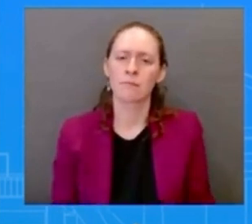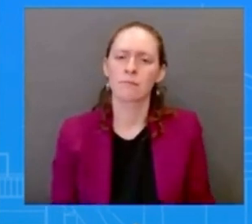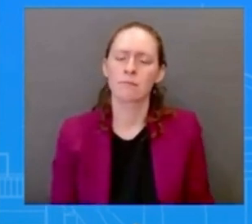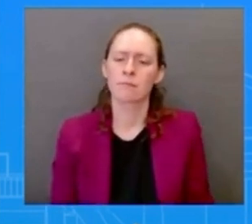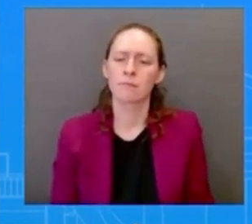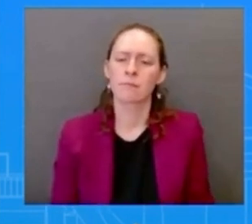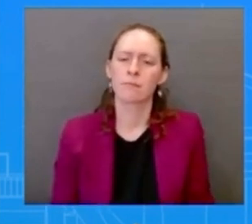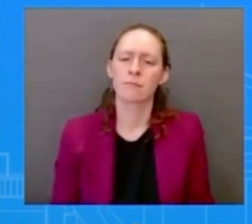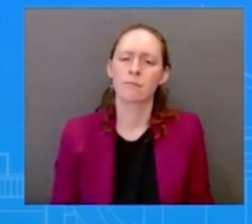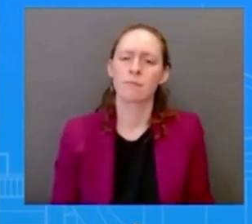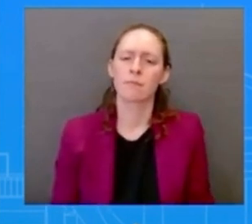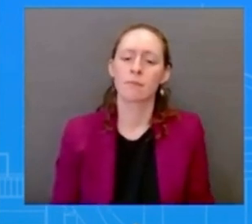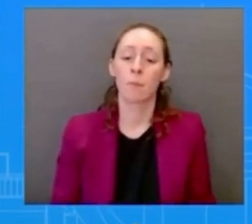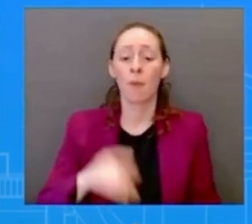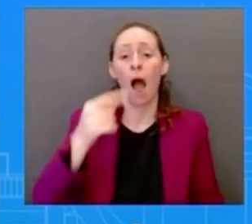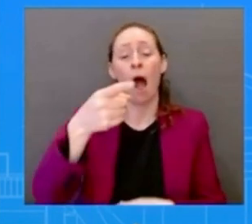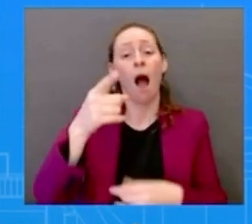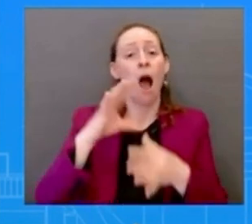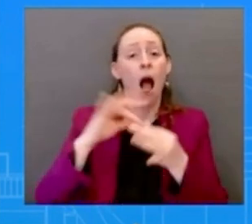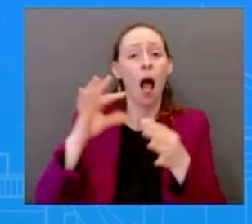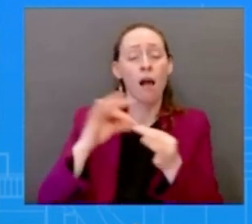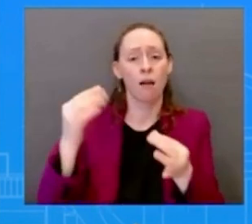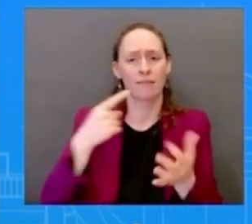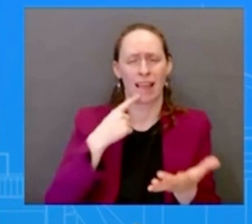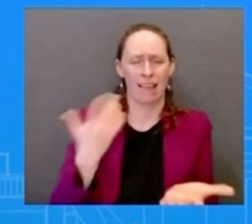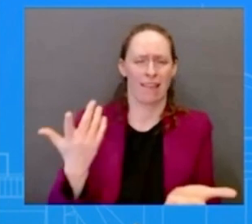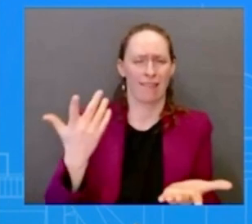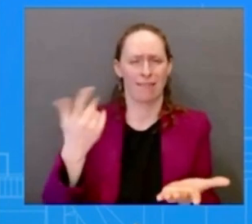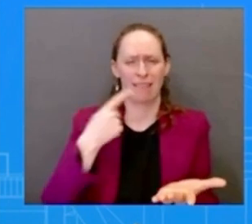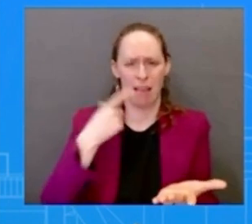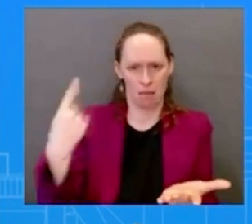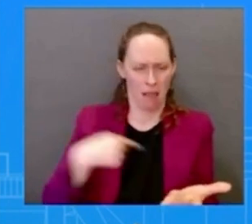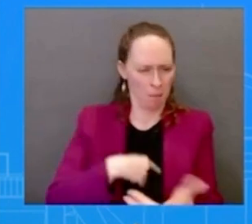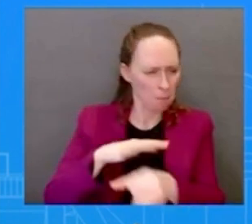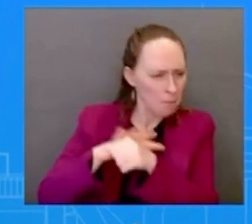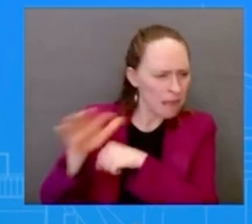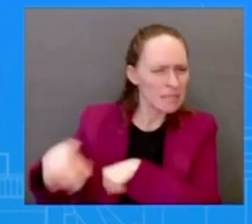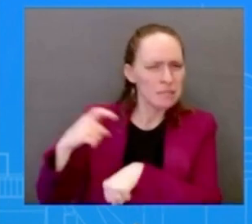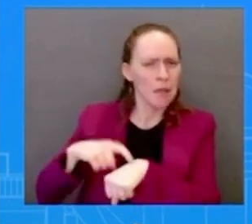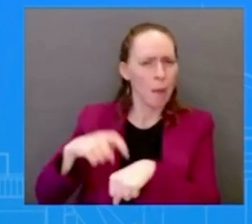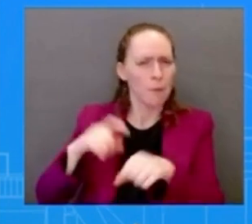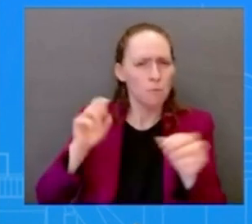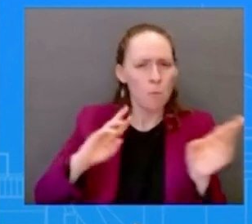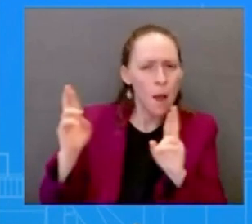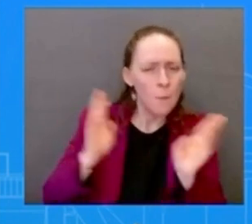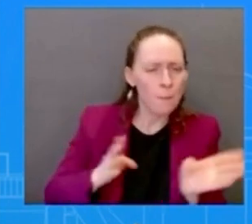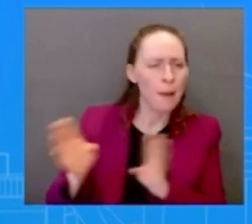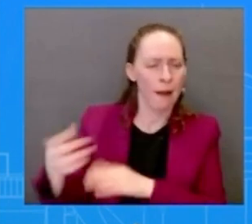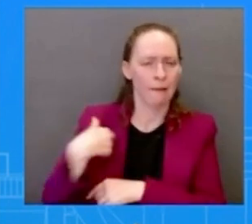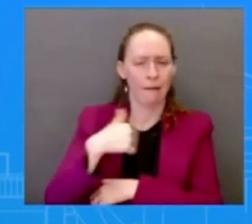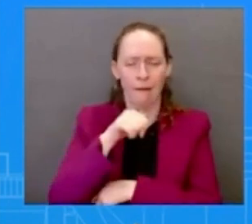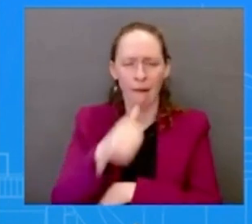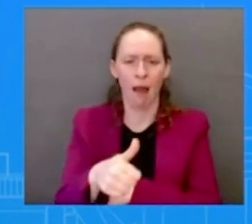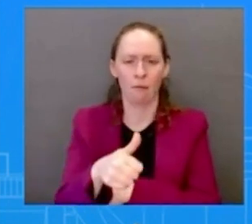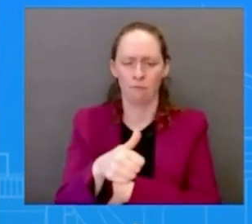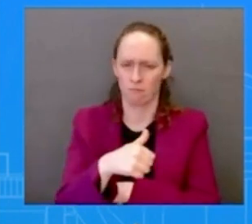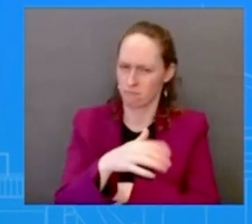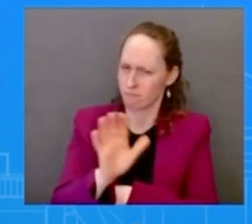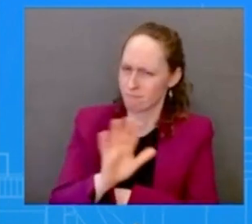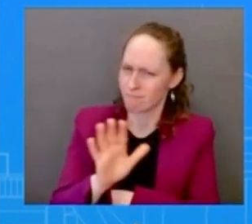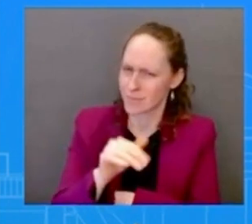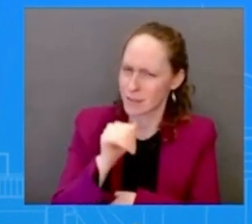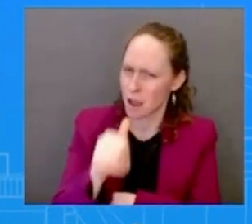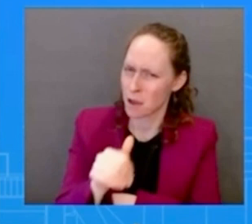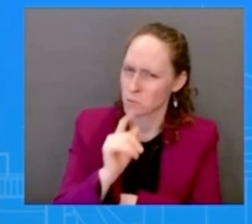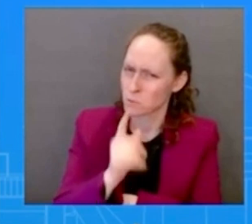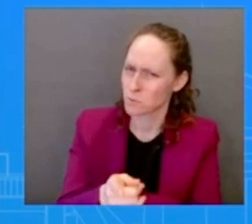the day uh because on the day that it it happened you heard from the president he laid out uh some executive actions uh from from